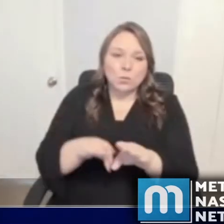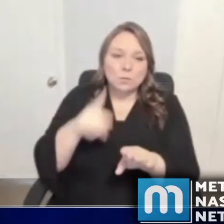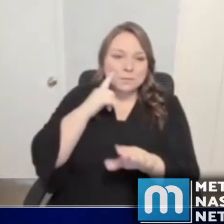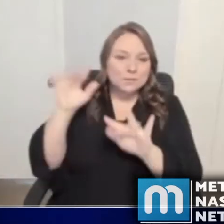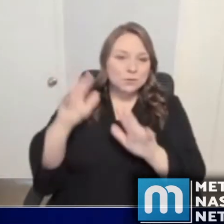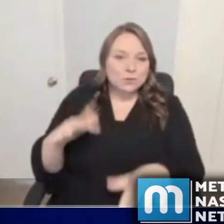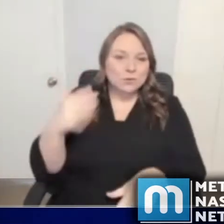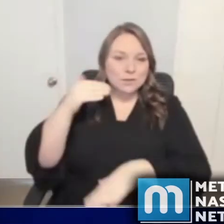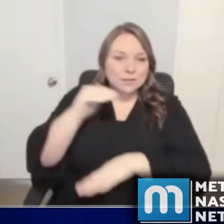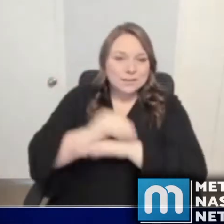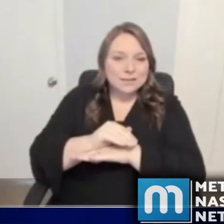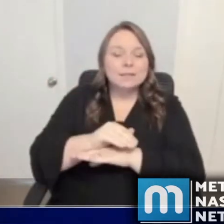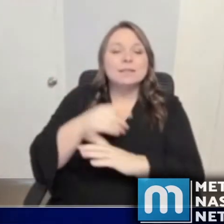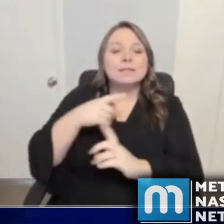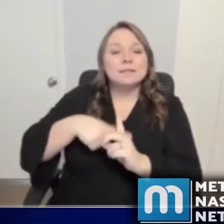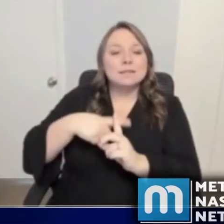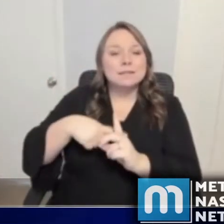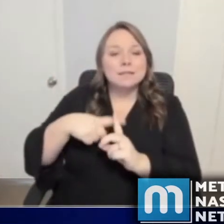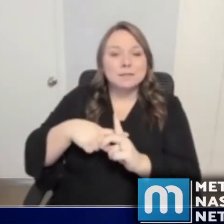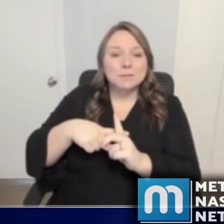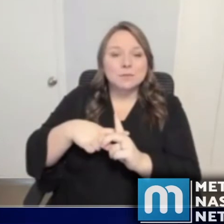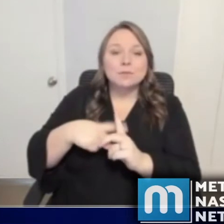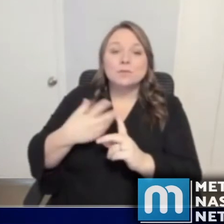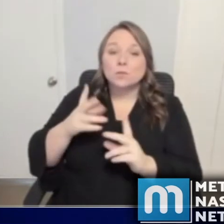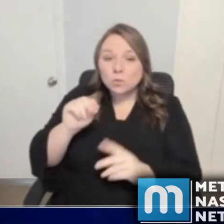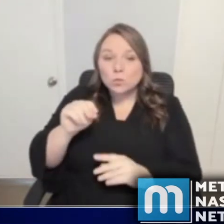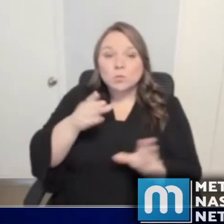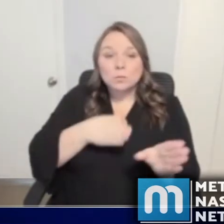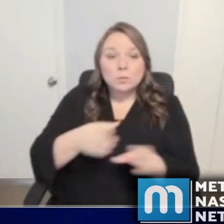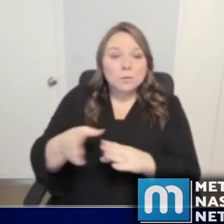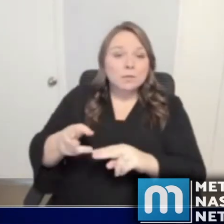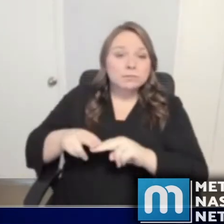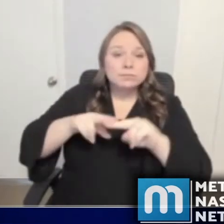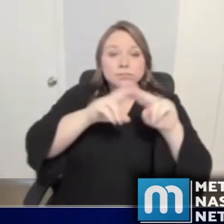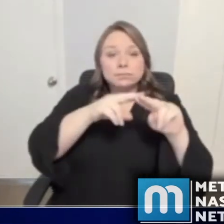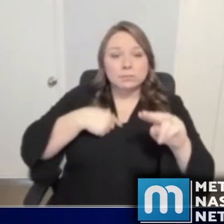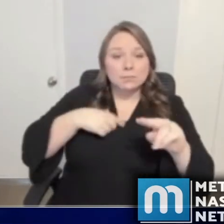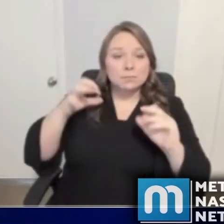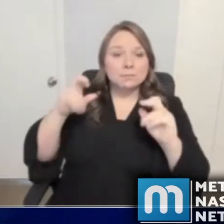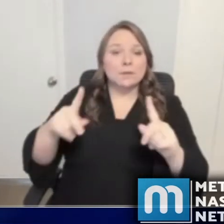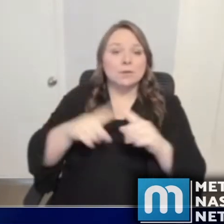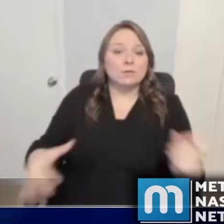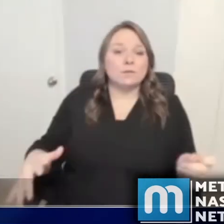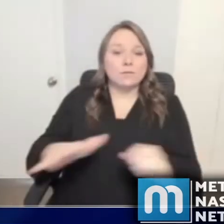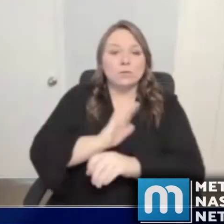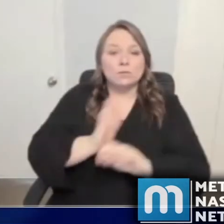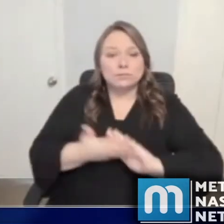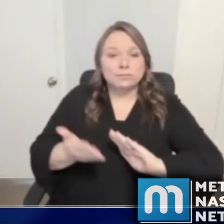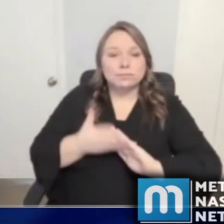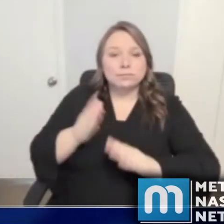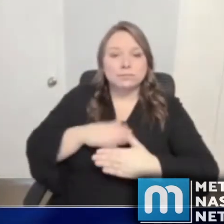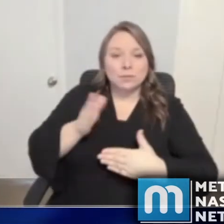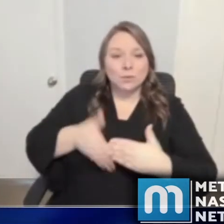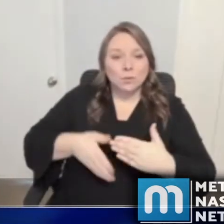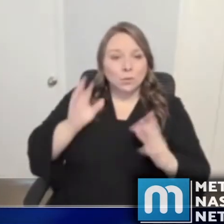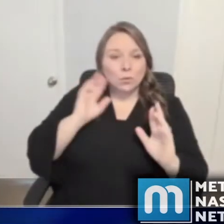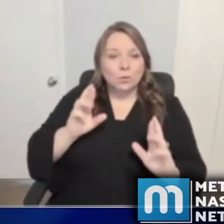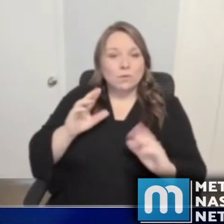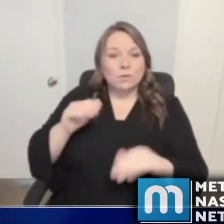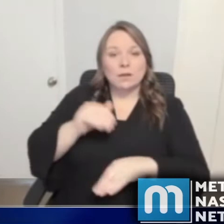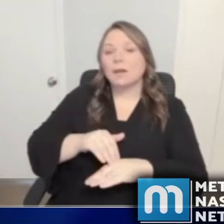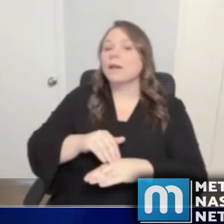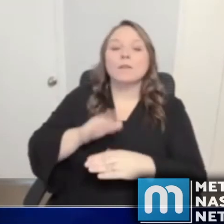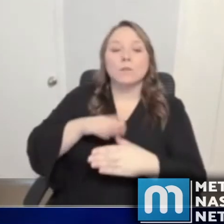temperatures are expected to rise, we hope to return to full operations this weekend for the Music City Center vaccine site.